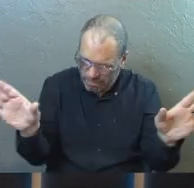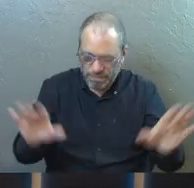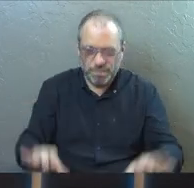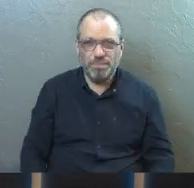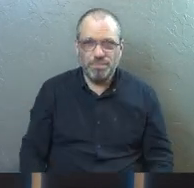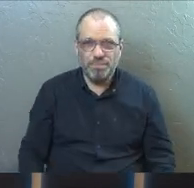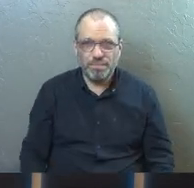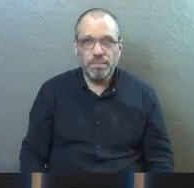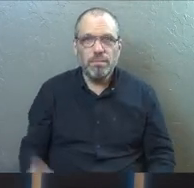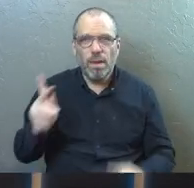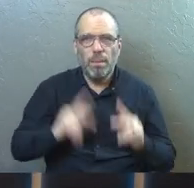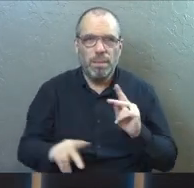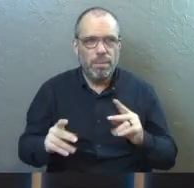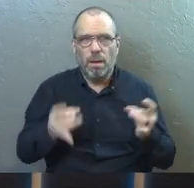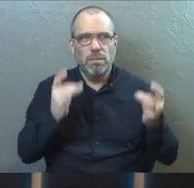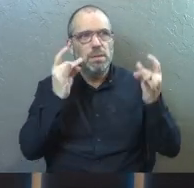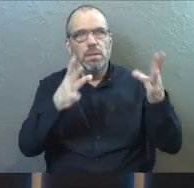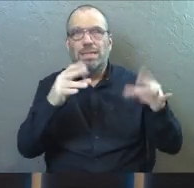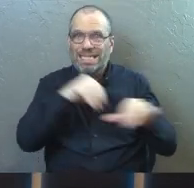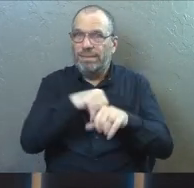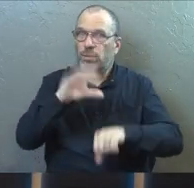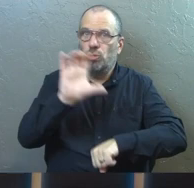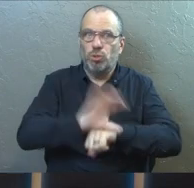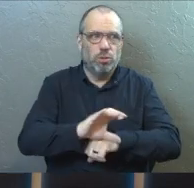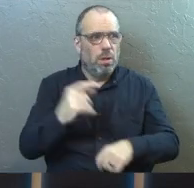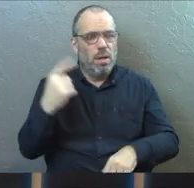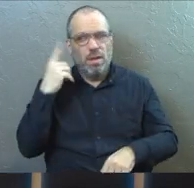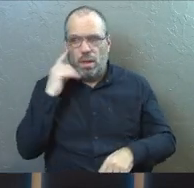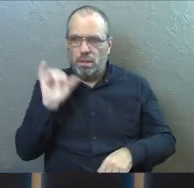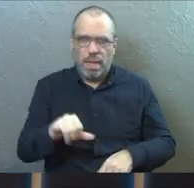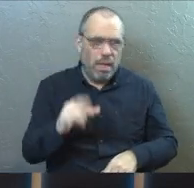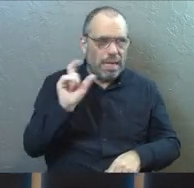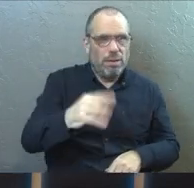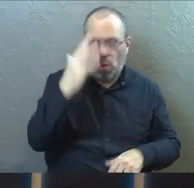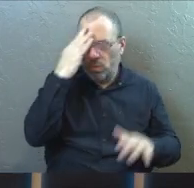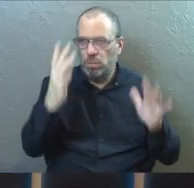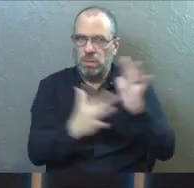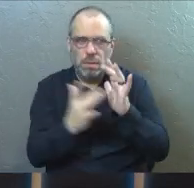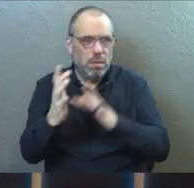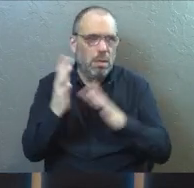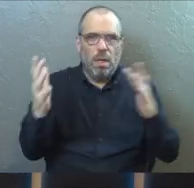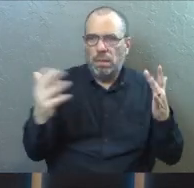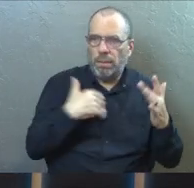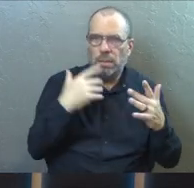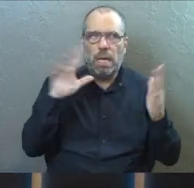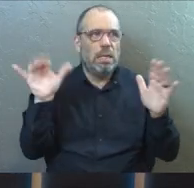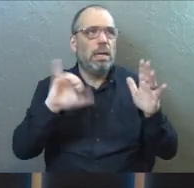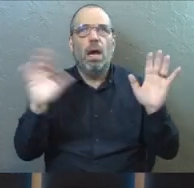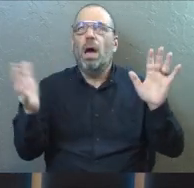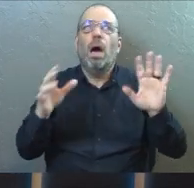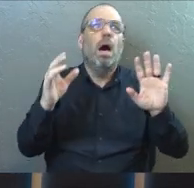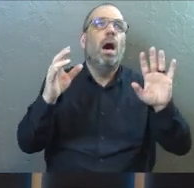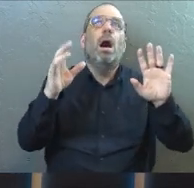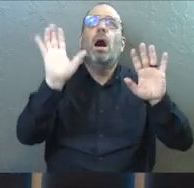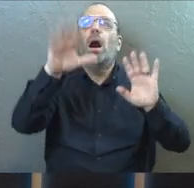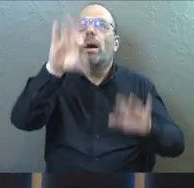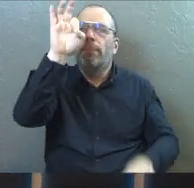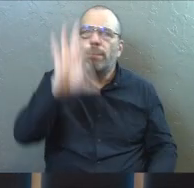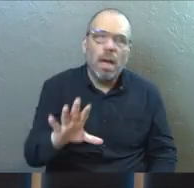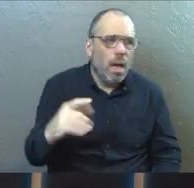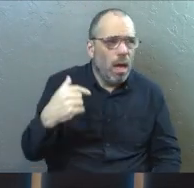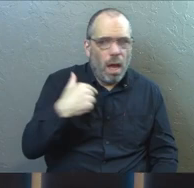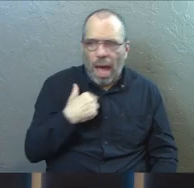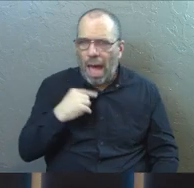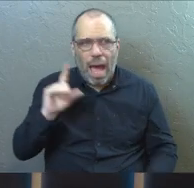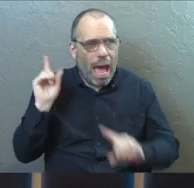People will have a crisis, even in the church, people who think they know Jesus. And they will say things like, pastor, but